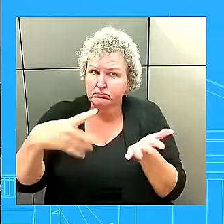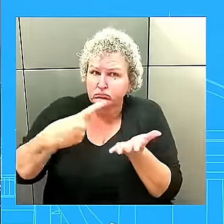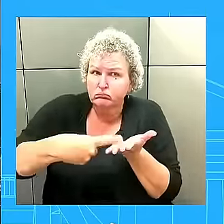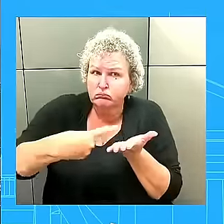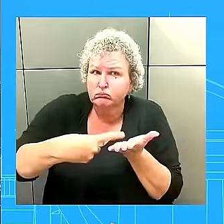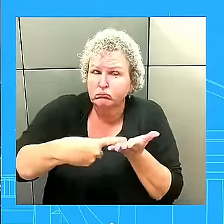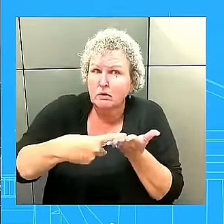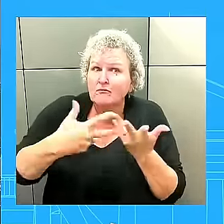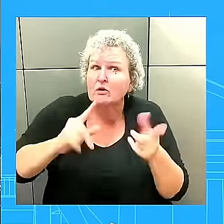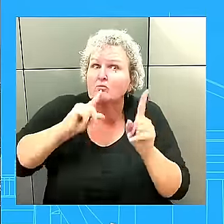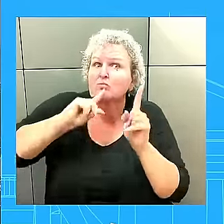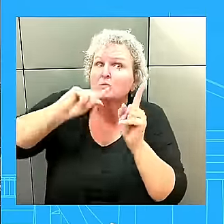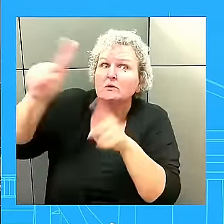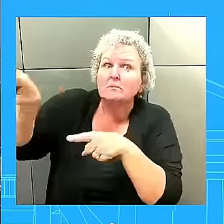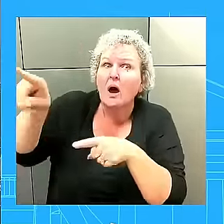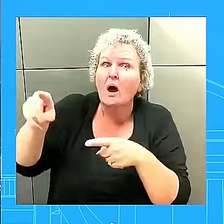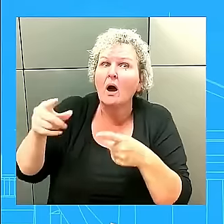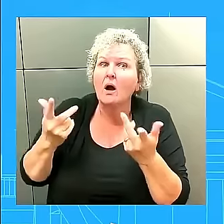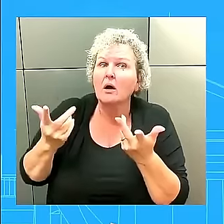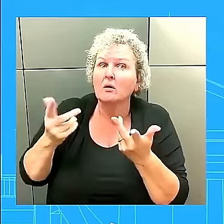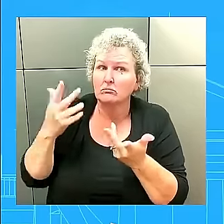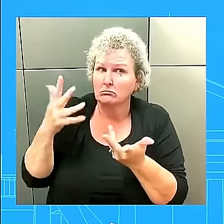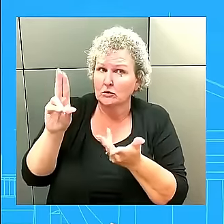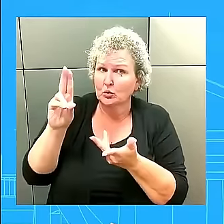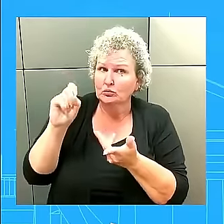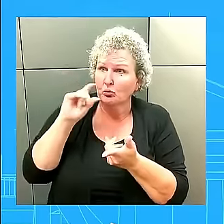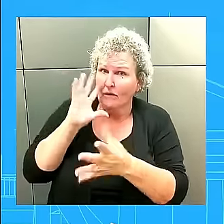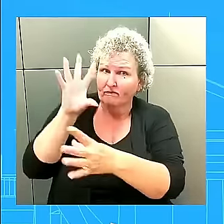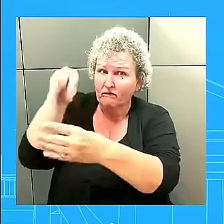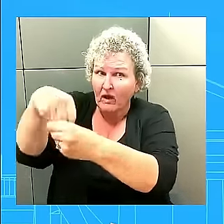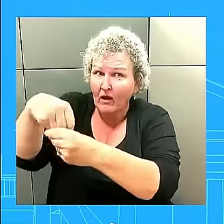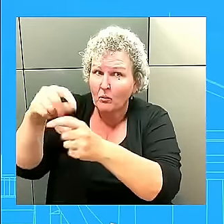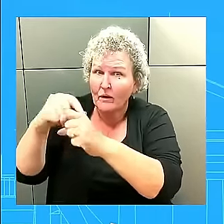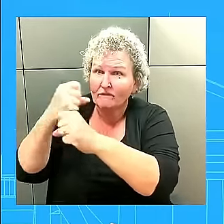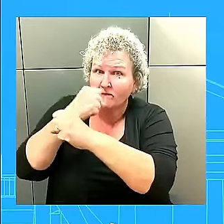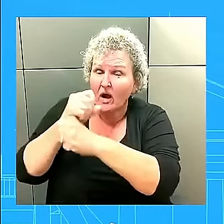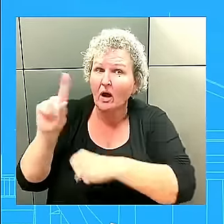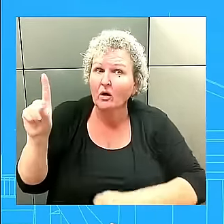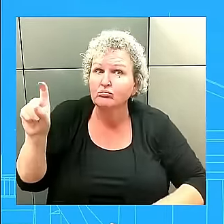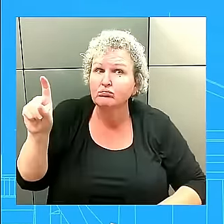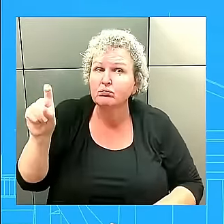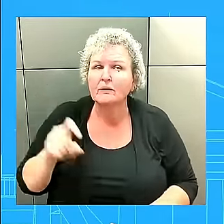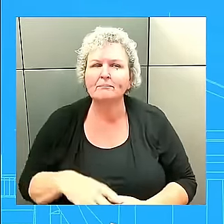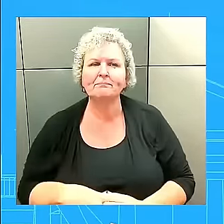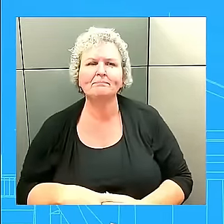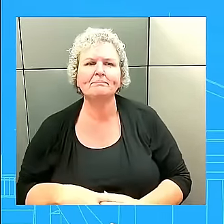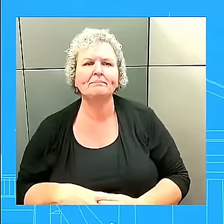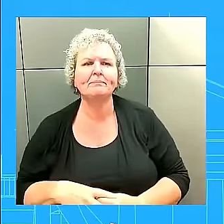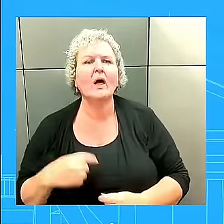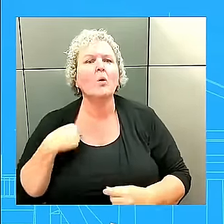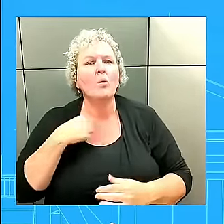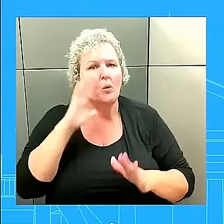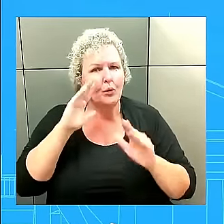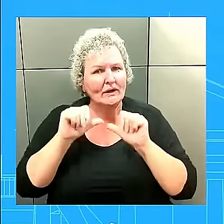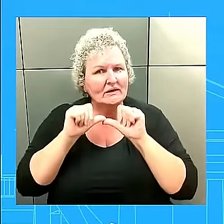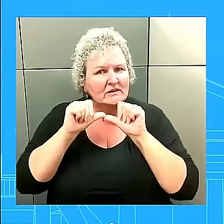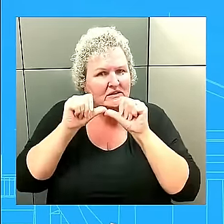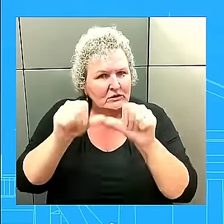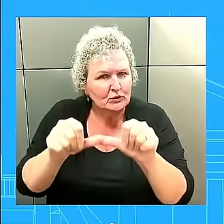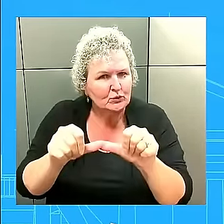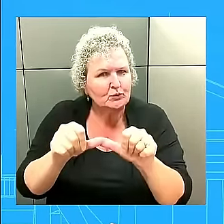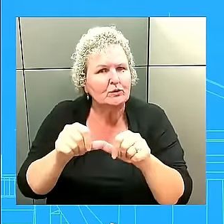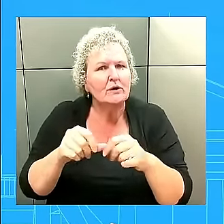U.S. could respond to this? Well, for one thing, we're going to continue to surge security assistance, as I just mentioned in my